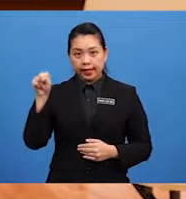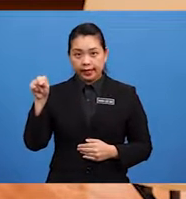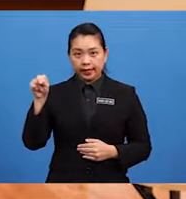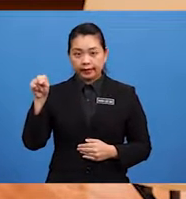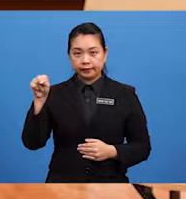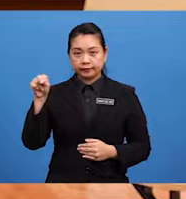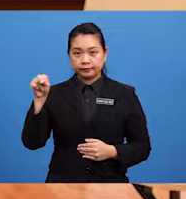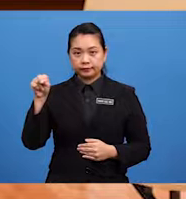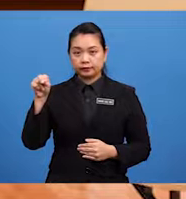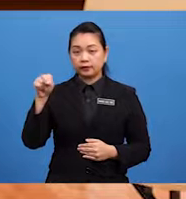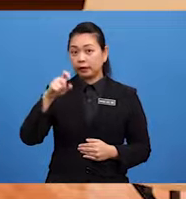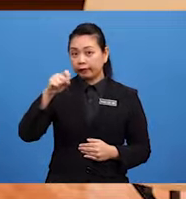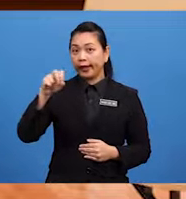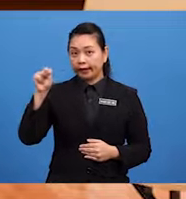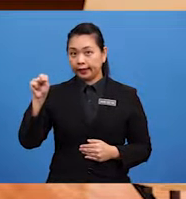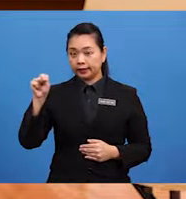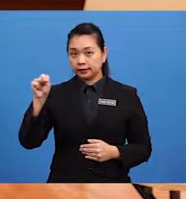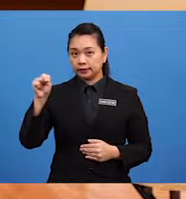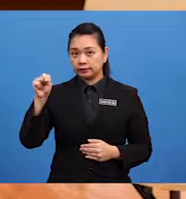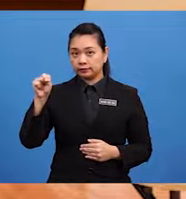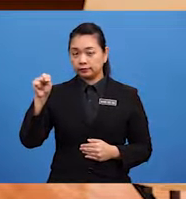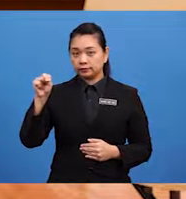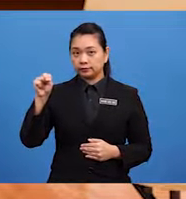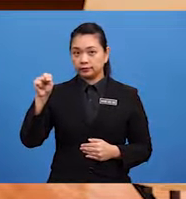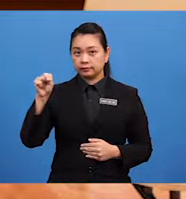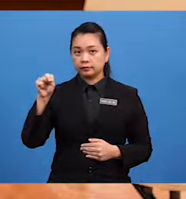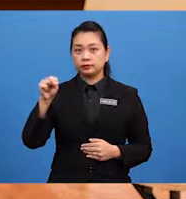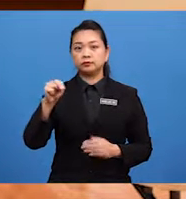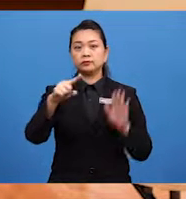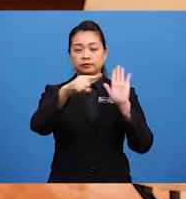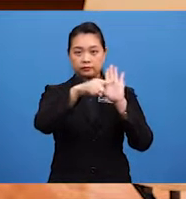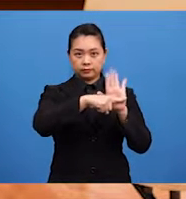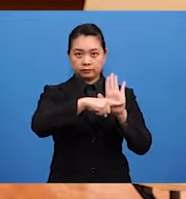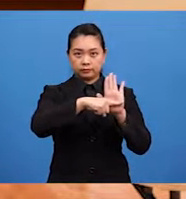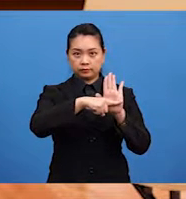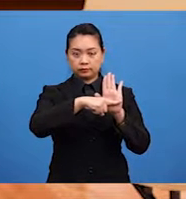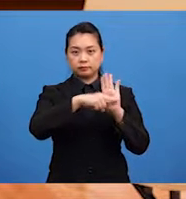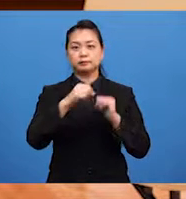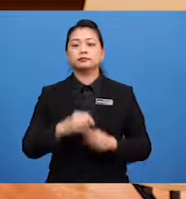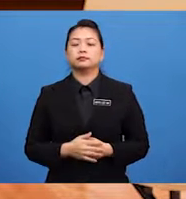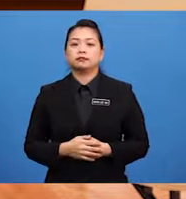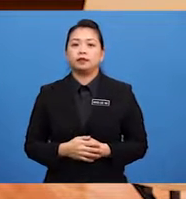write N if the sentence uses negative adjective